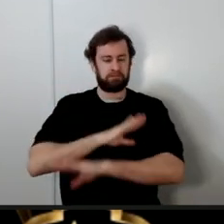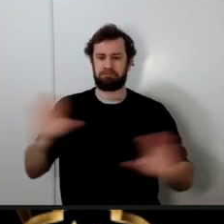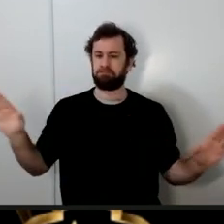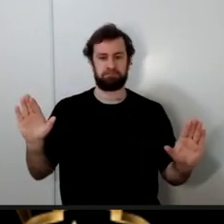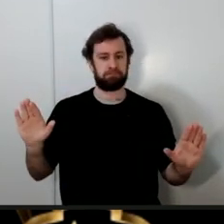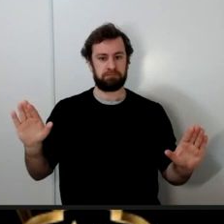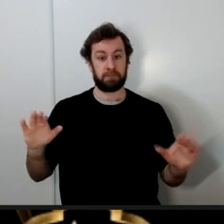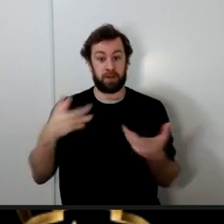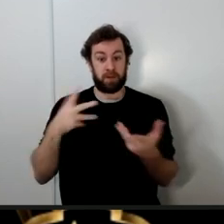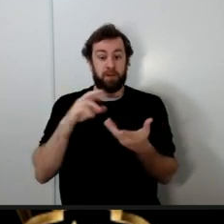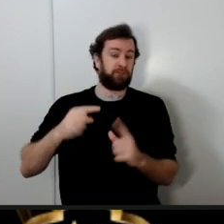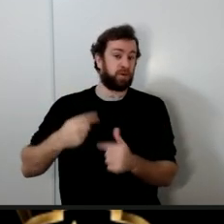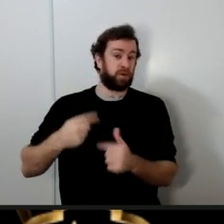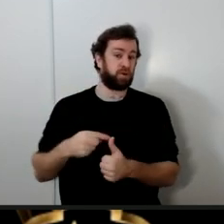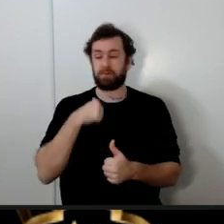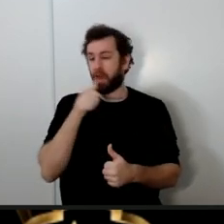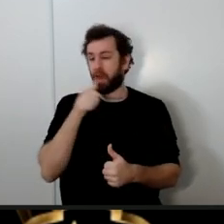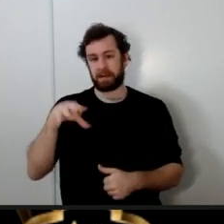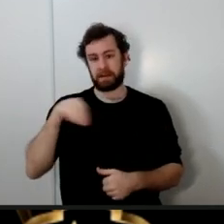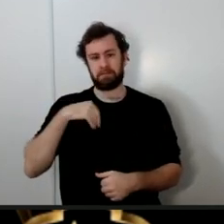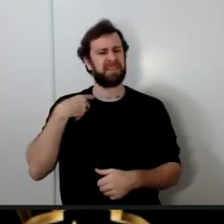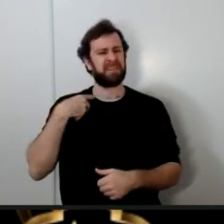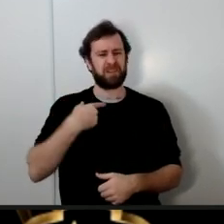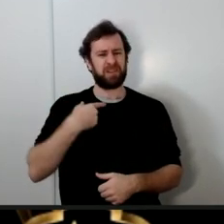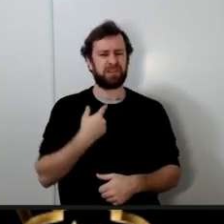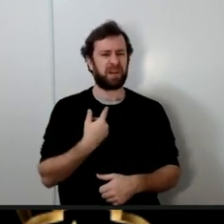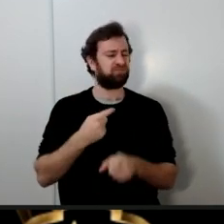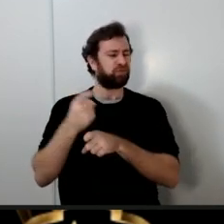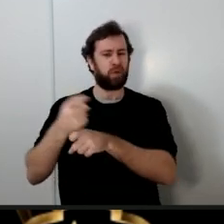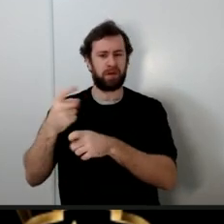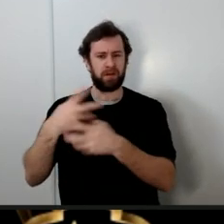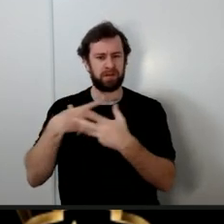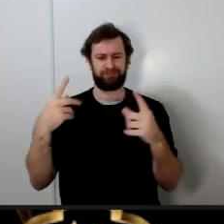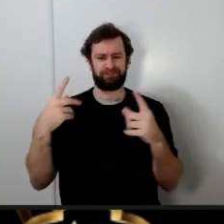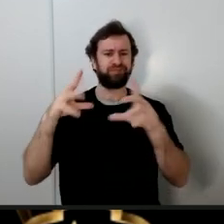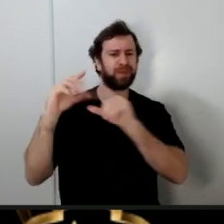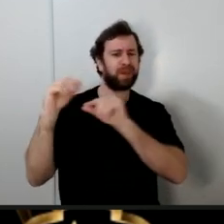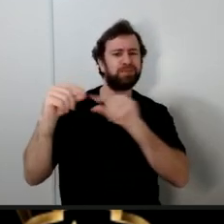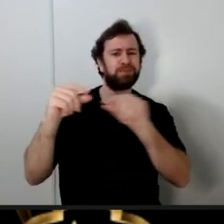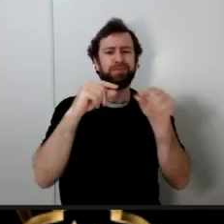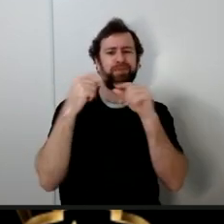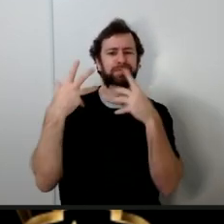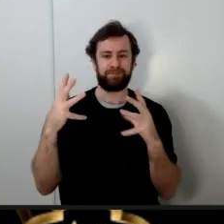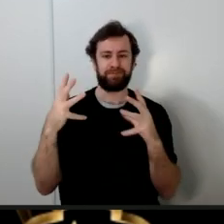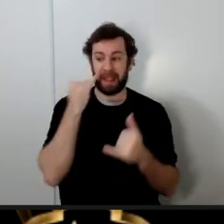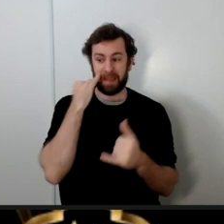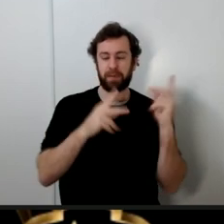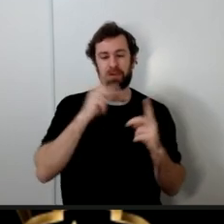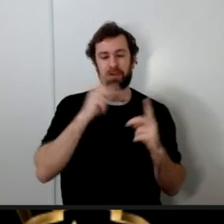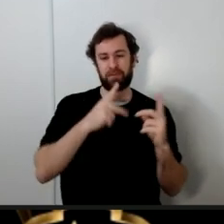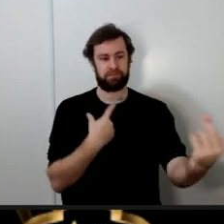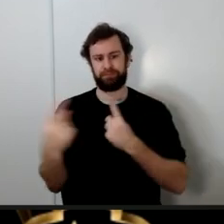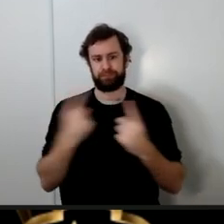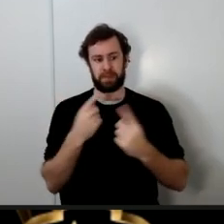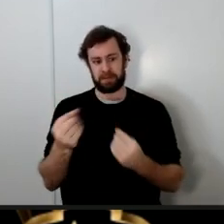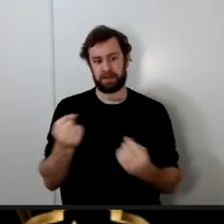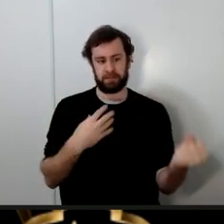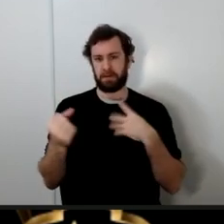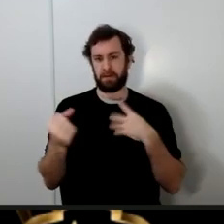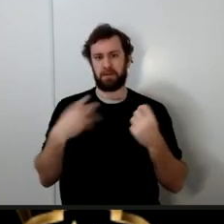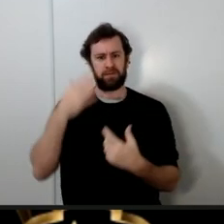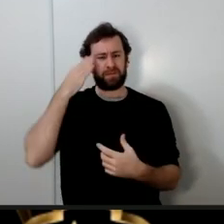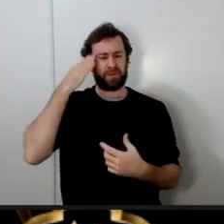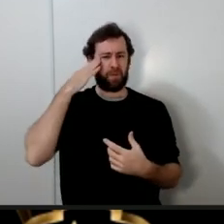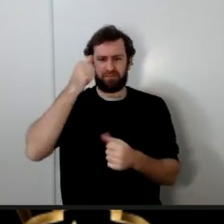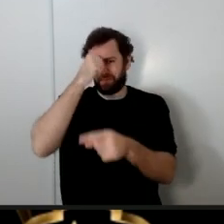not going to accept that these are just rumors even if people come and tell me Islam tells you ignore the rumors because you know brother Mahbub you've